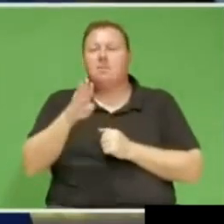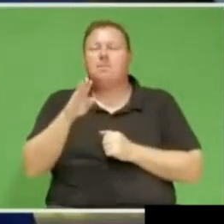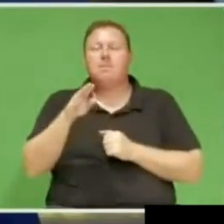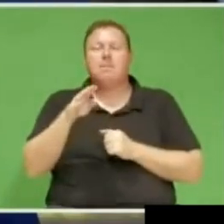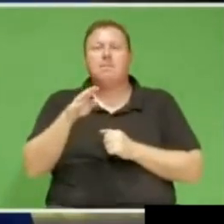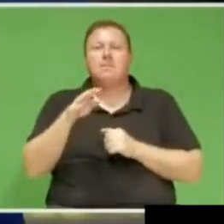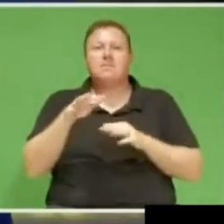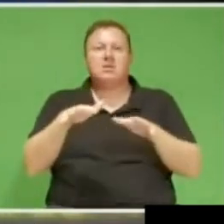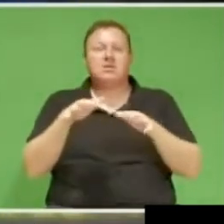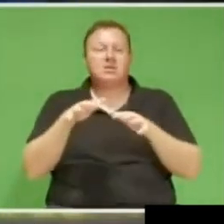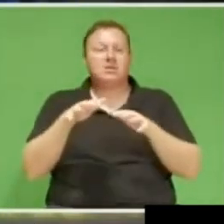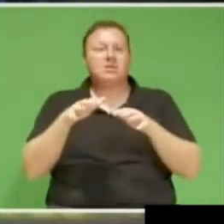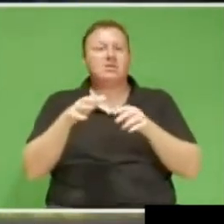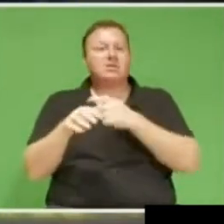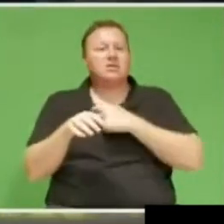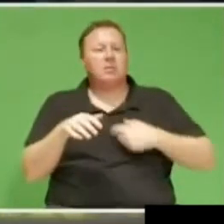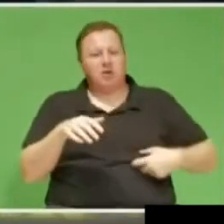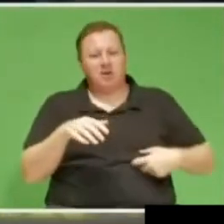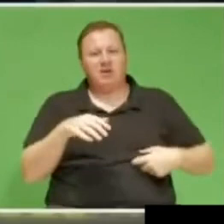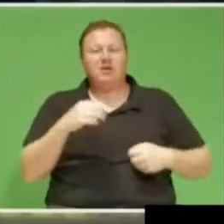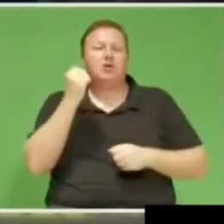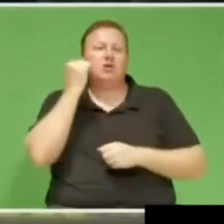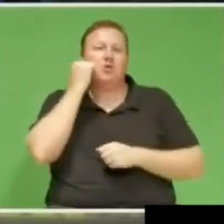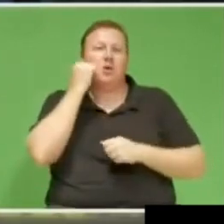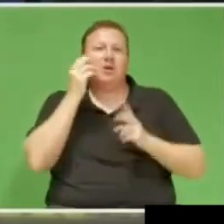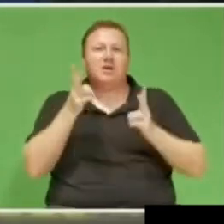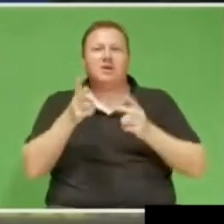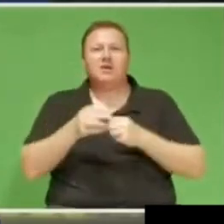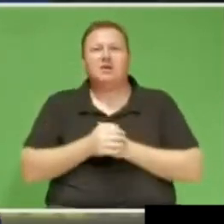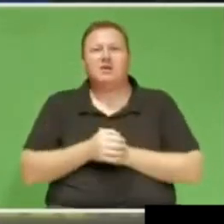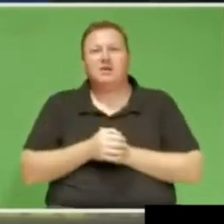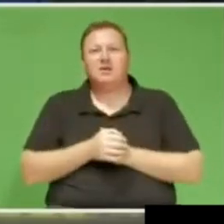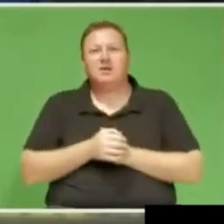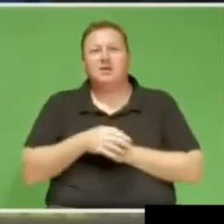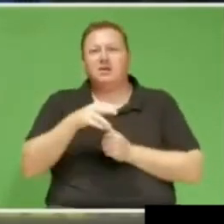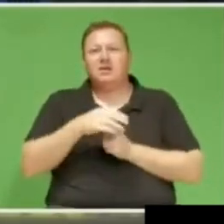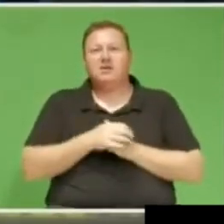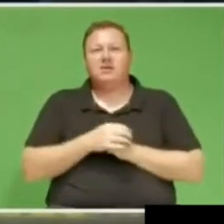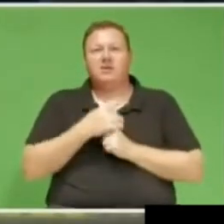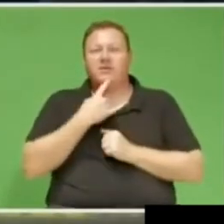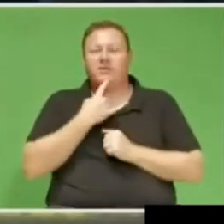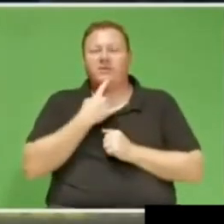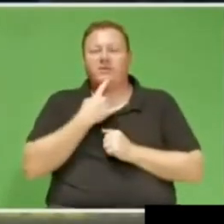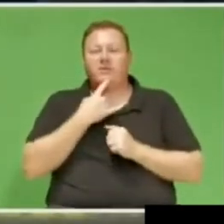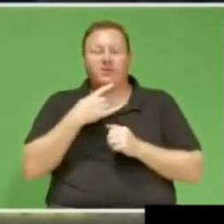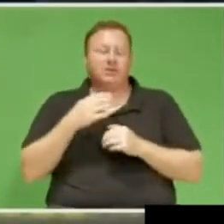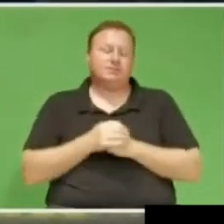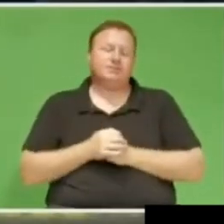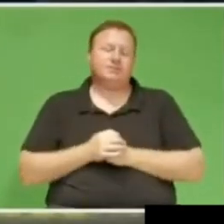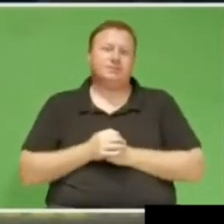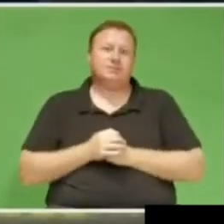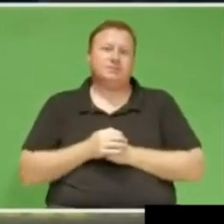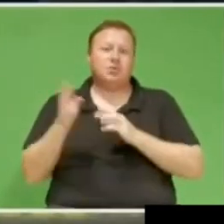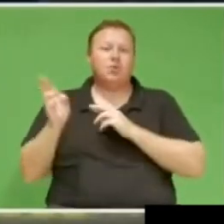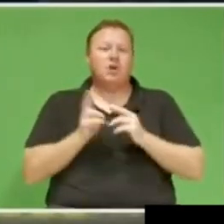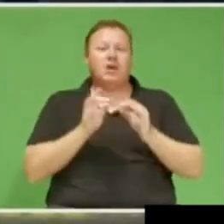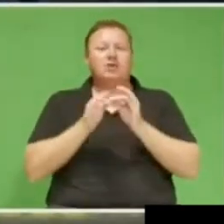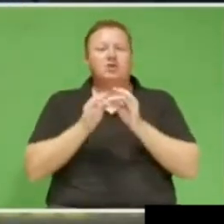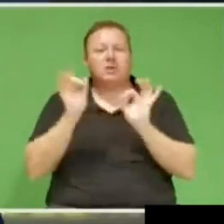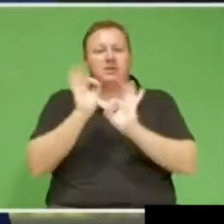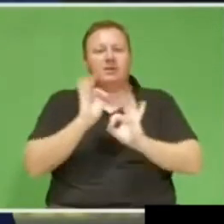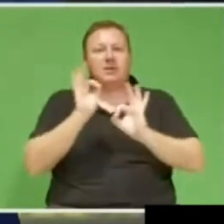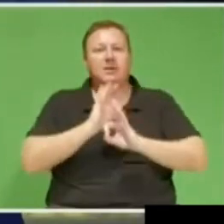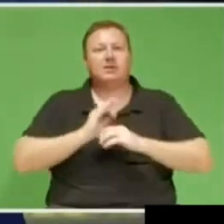The National Youth Development Agency created the disaster in Aroona, that